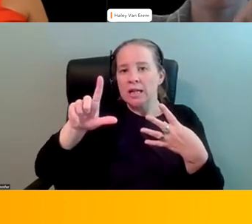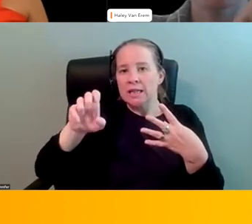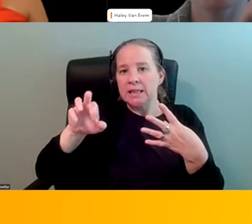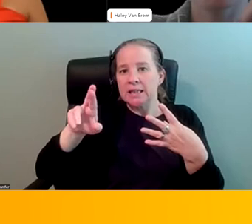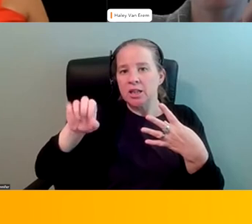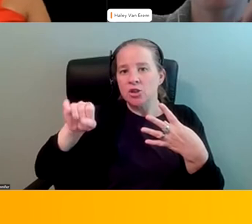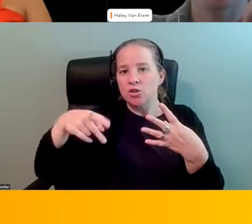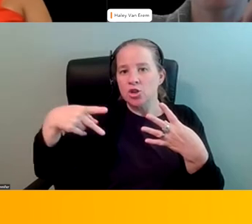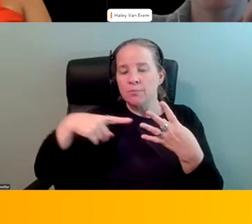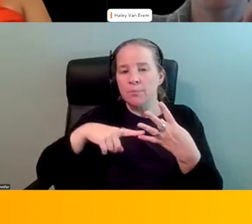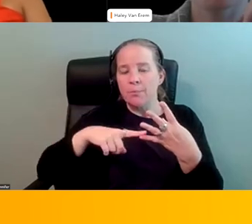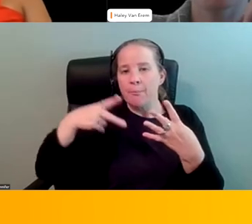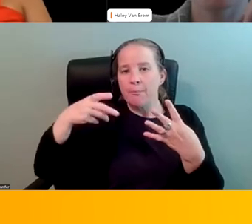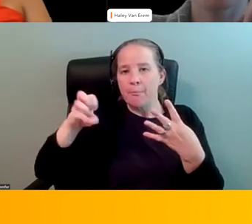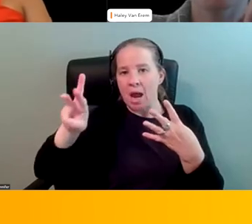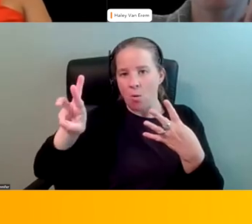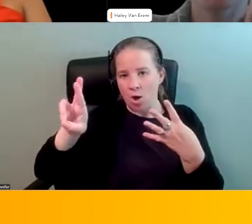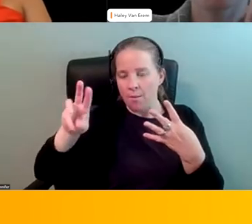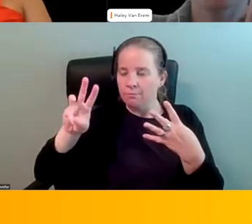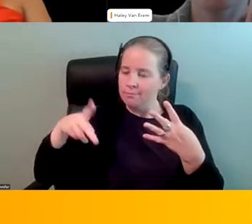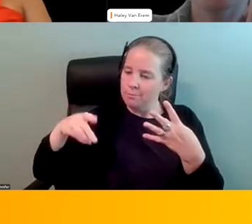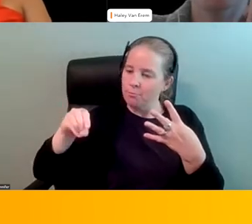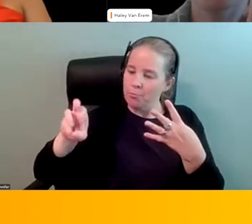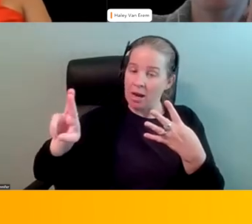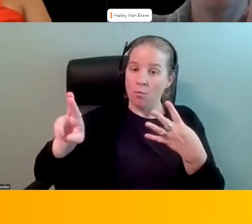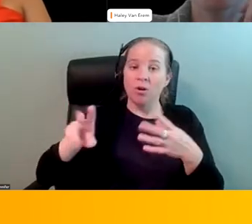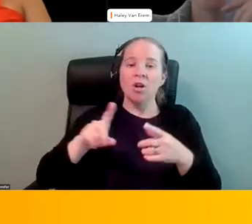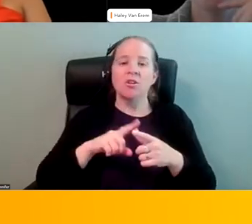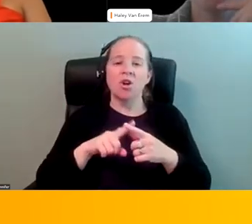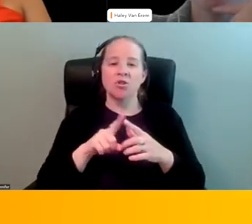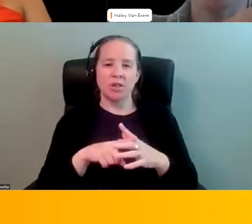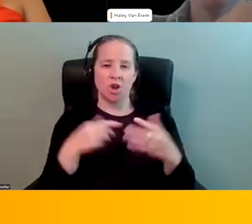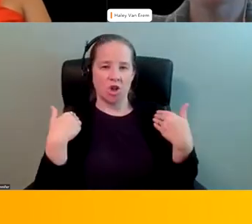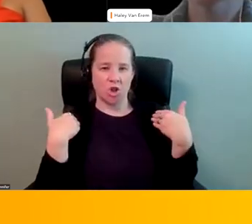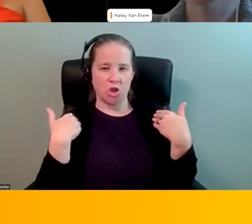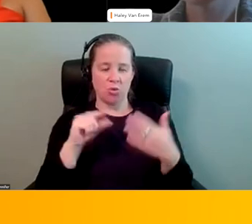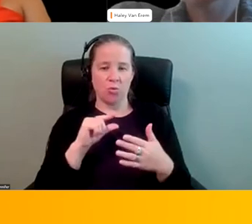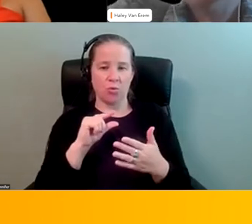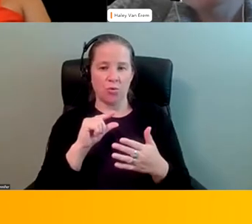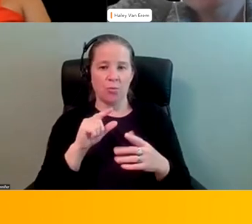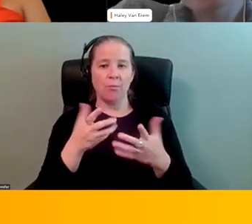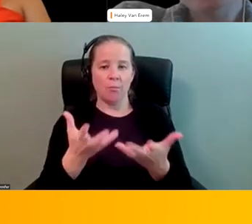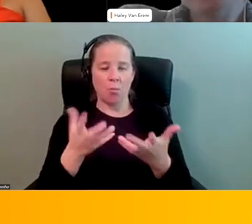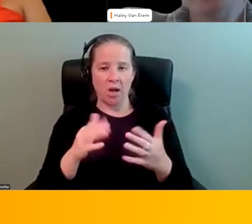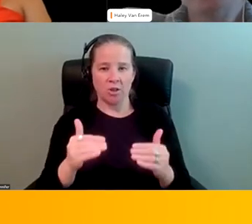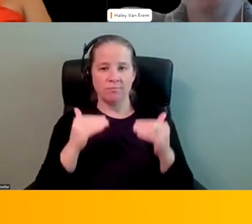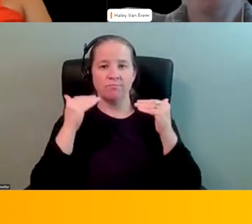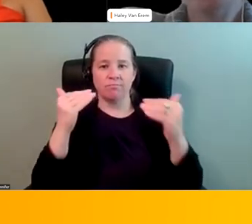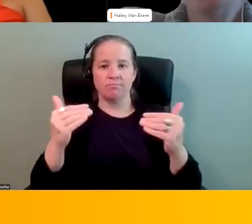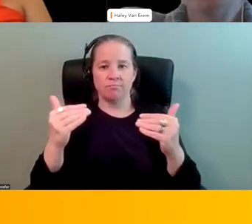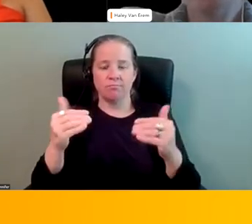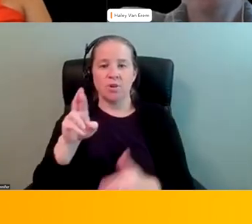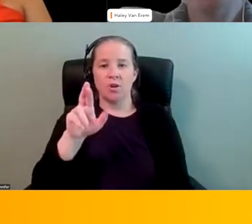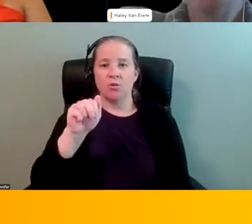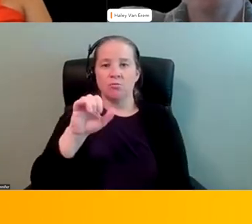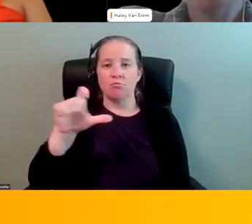The other thing is that we started as a youth group. And so we all graduated into this because we wanted to see this move forward. And so we graduated into a racial justice